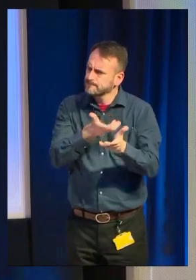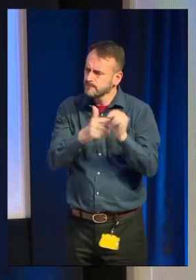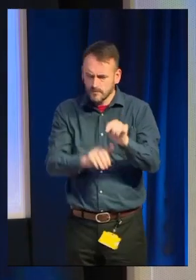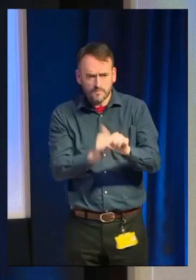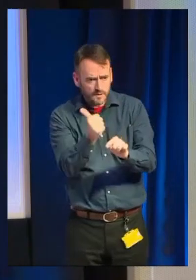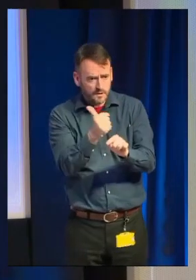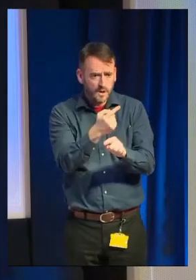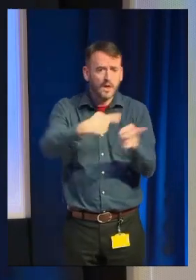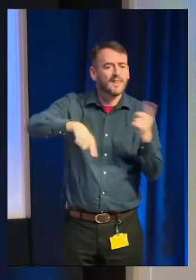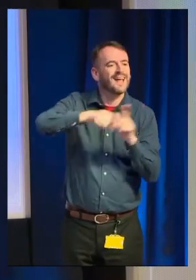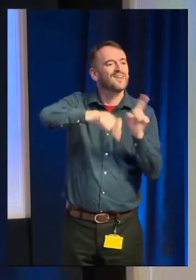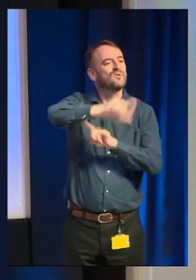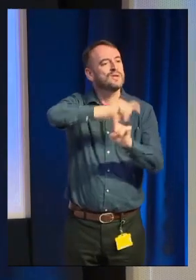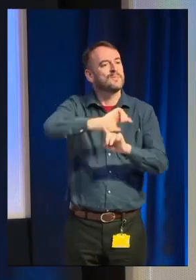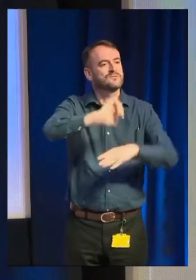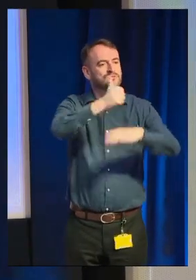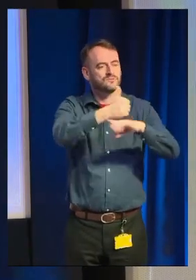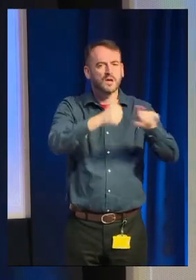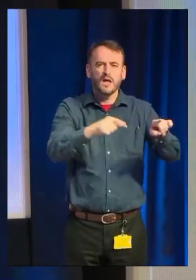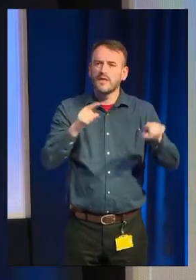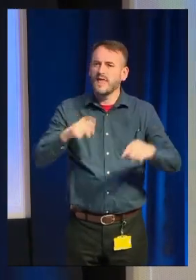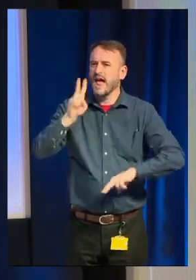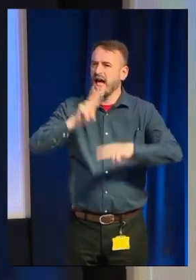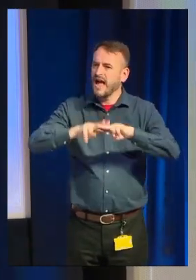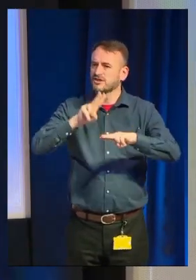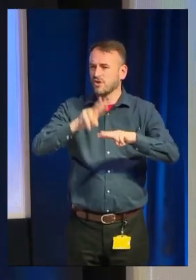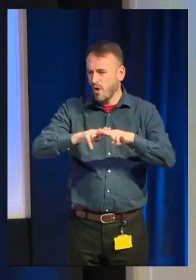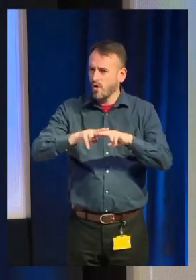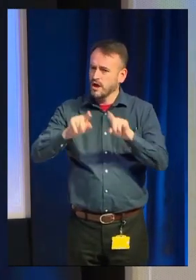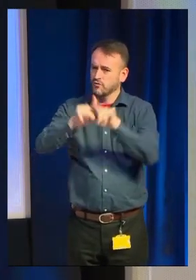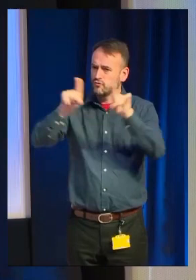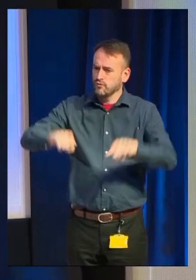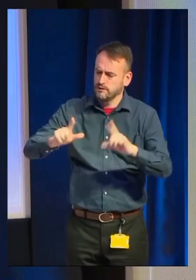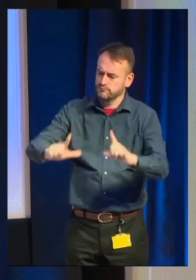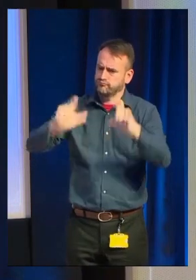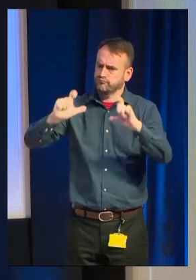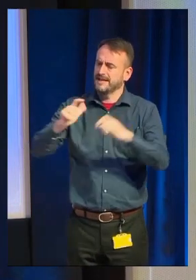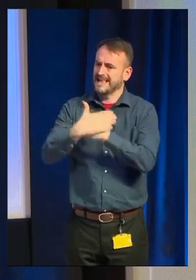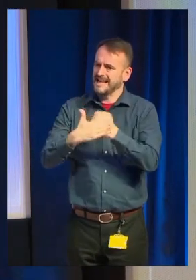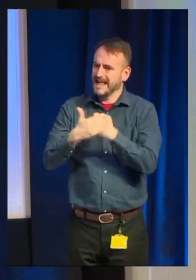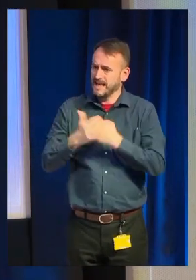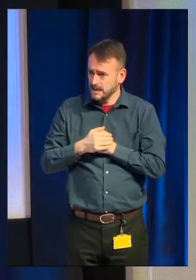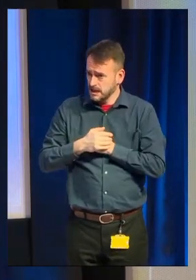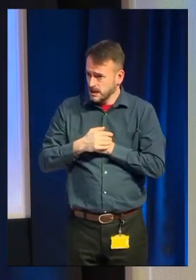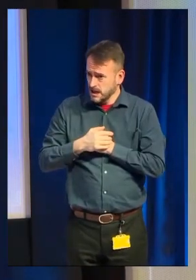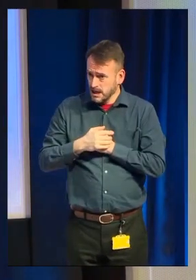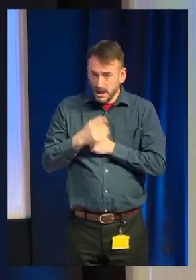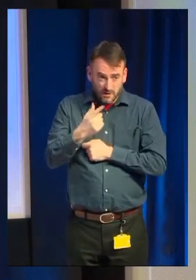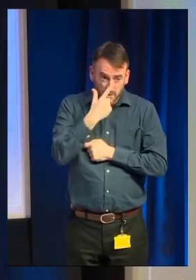screenshot Saturday hashtag. are ways of finding people. If you can stomach Twitter. Not everyone can.